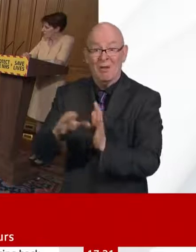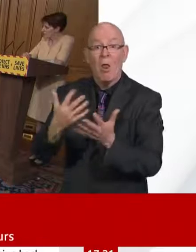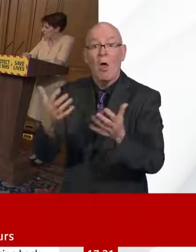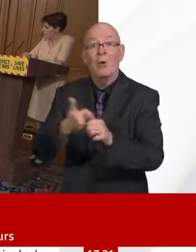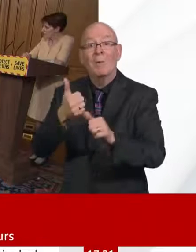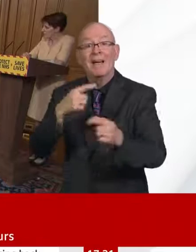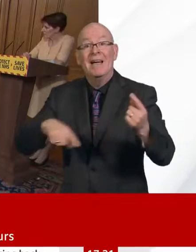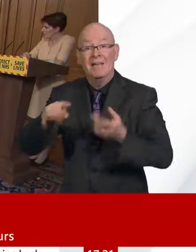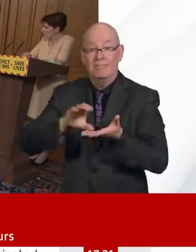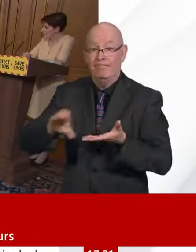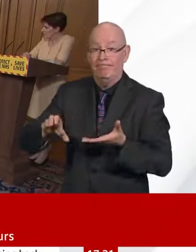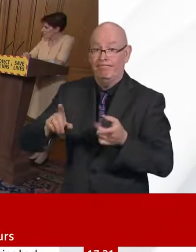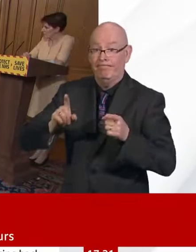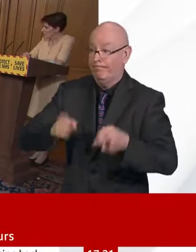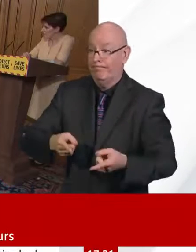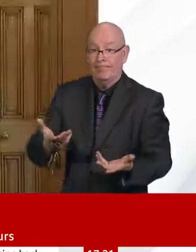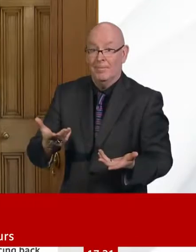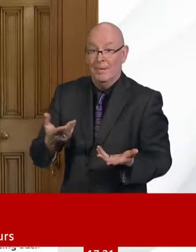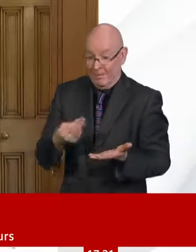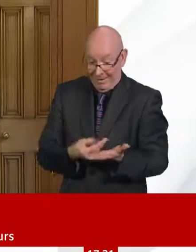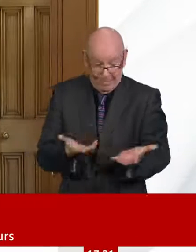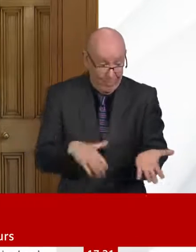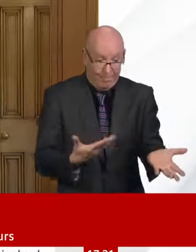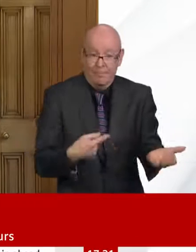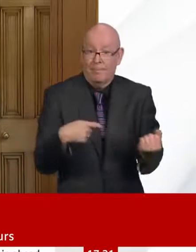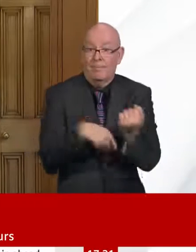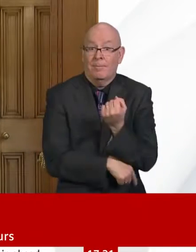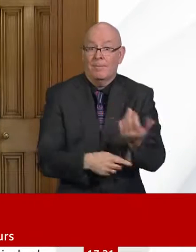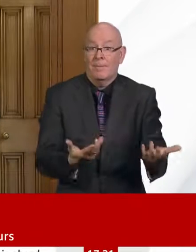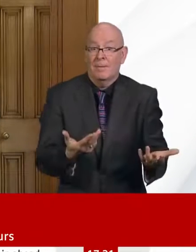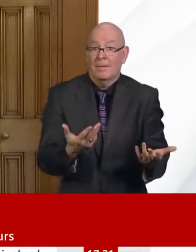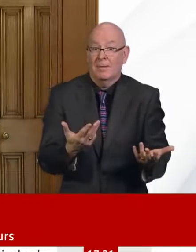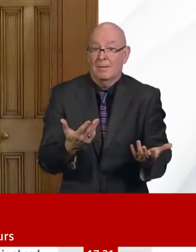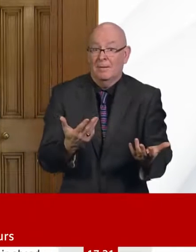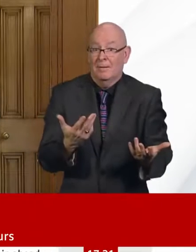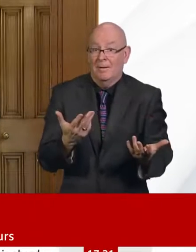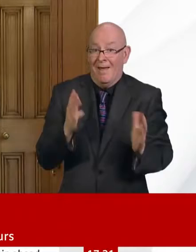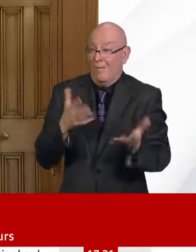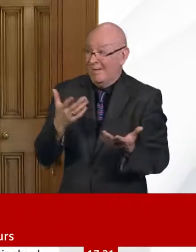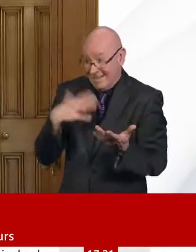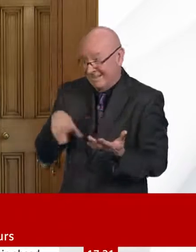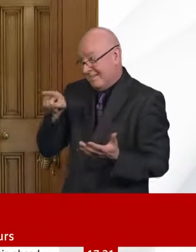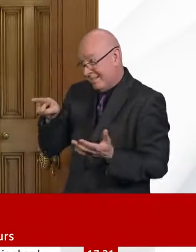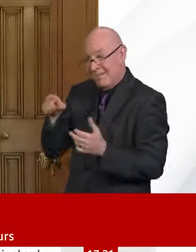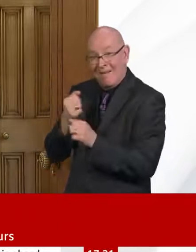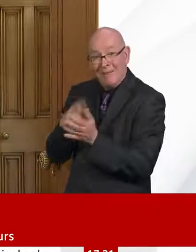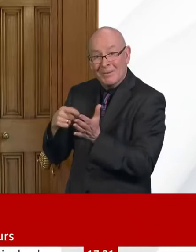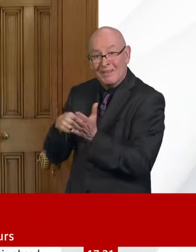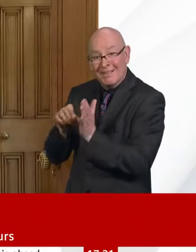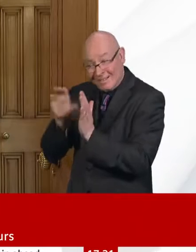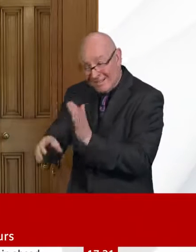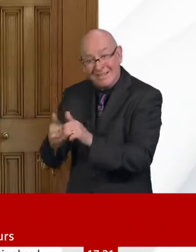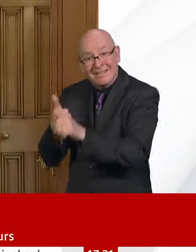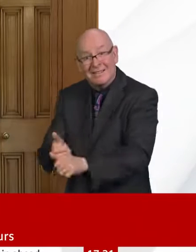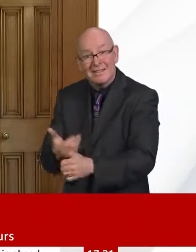then April 25th? And a quick question to Yvonne and Steve. Going back to the France-UK comparison on